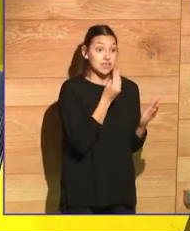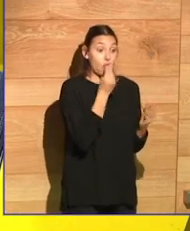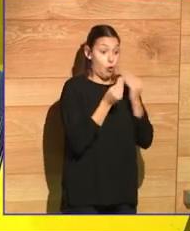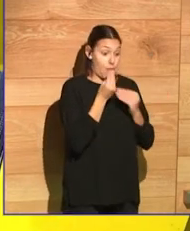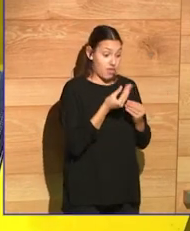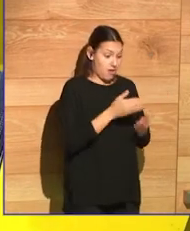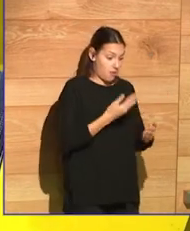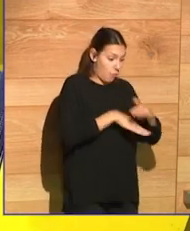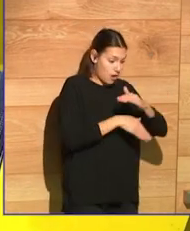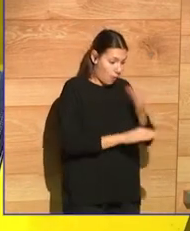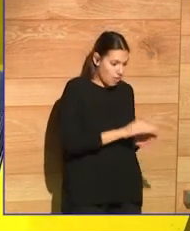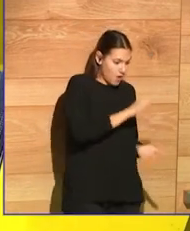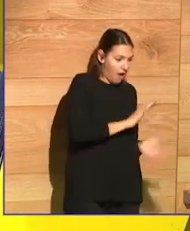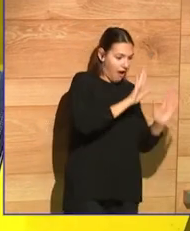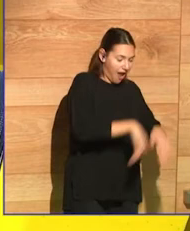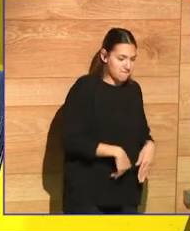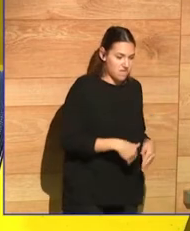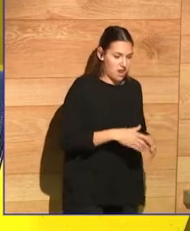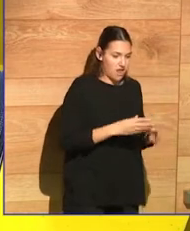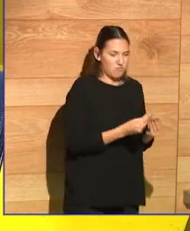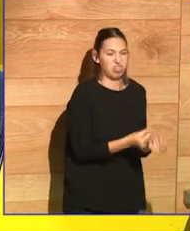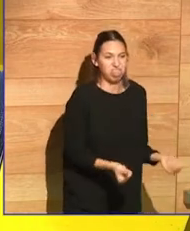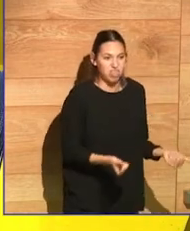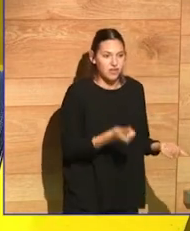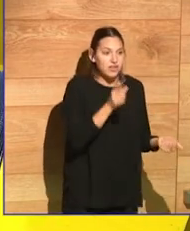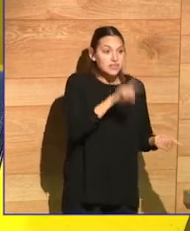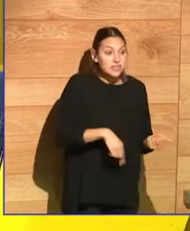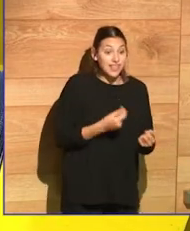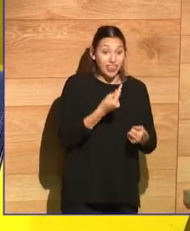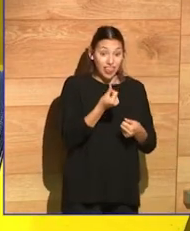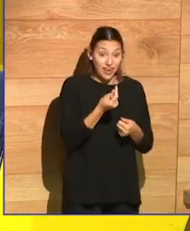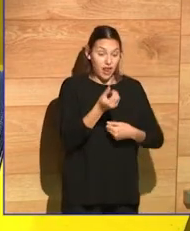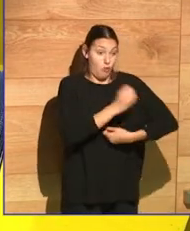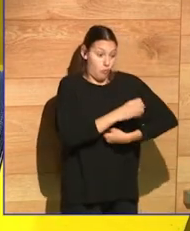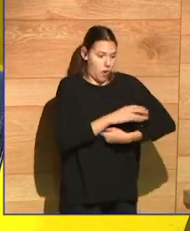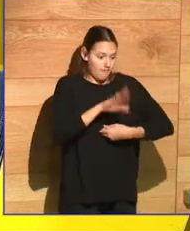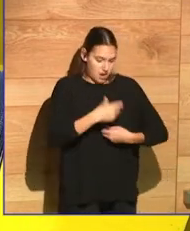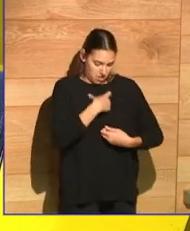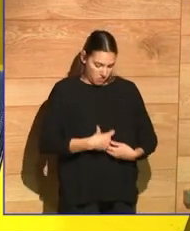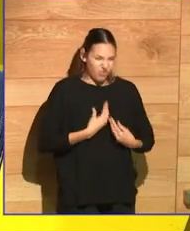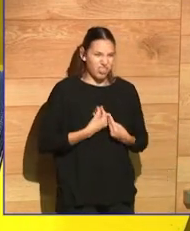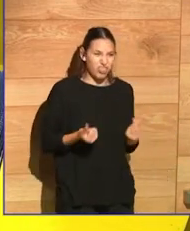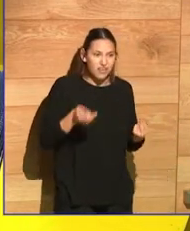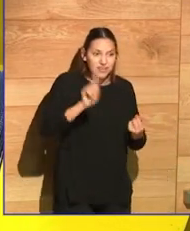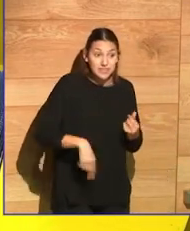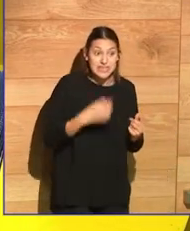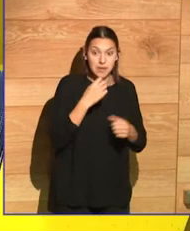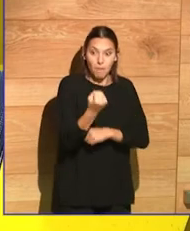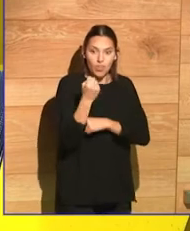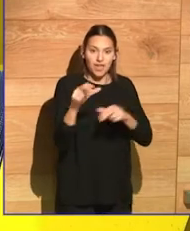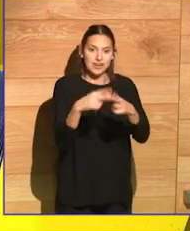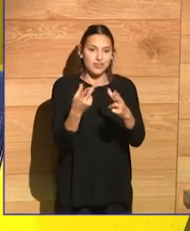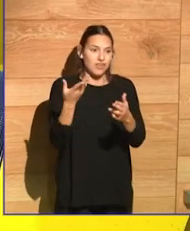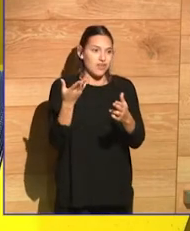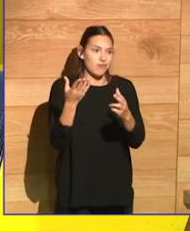write hoard food and it rots, hoard money and you rot, hoard power and the nation rots. How can we